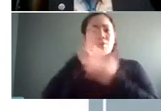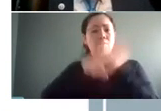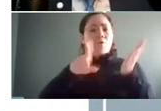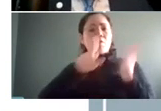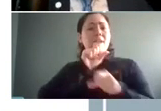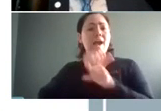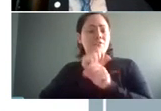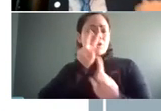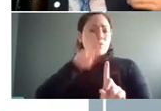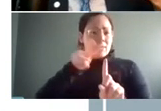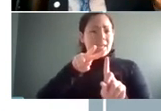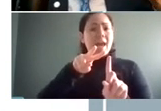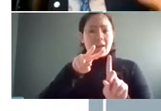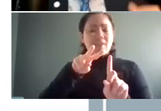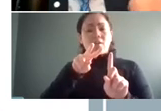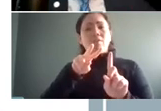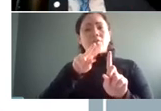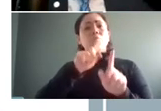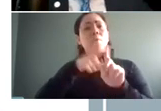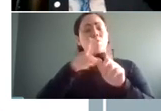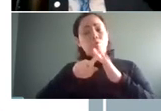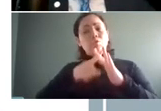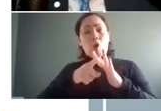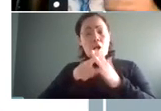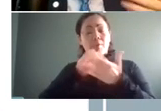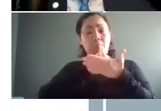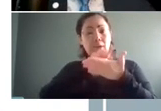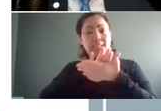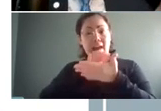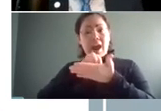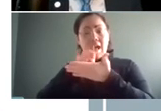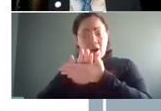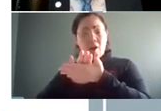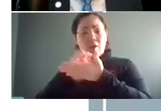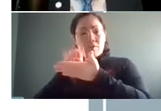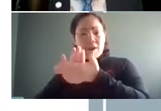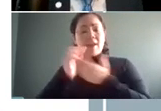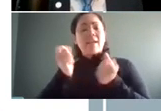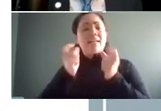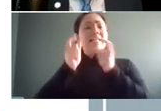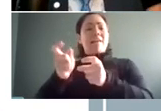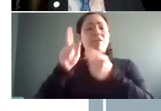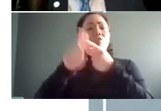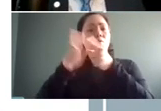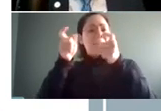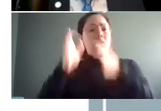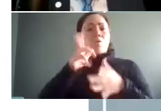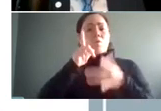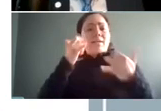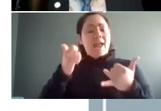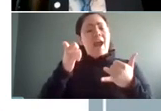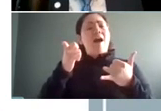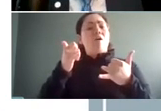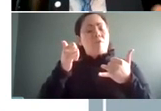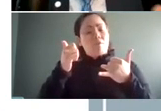for and so that when you start putting your criteria down on paper and giving it to those managers who are now in charge of making those